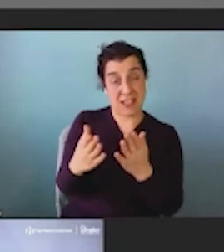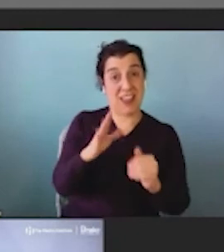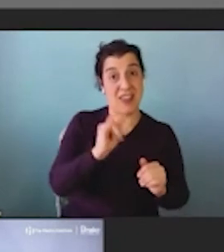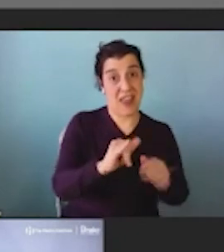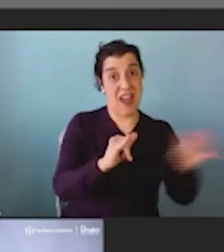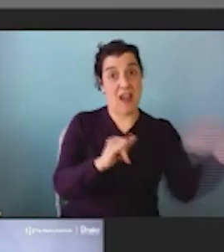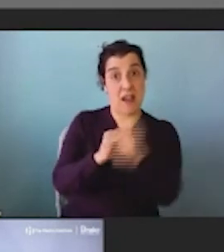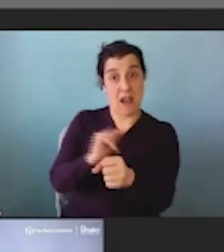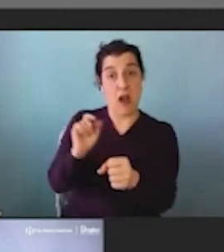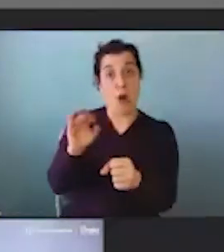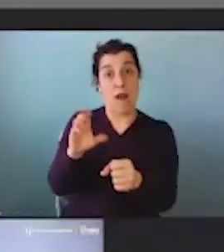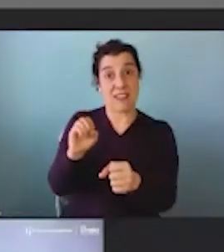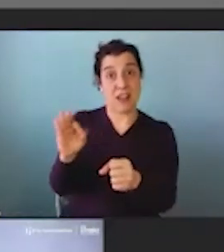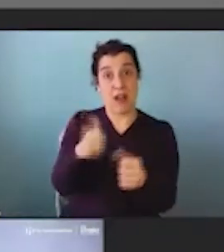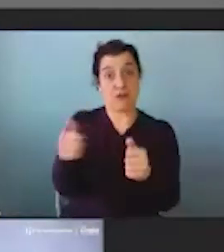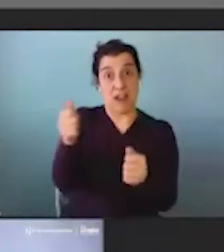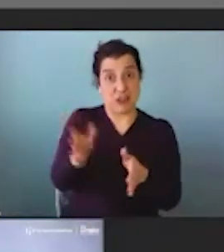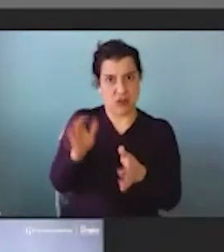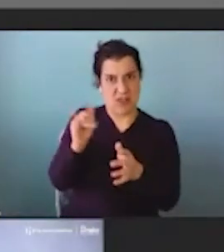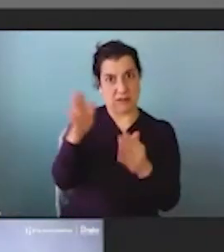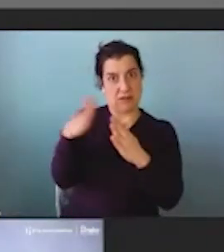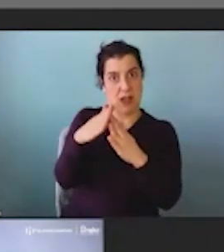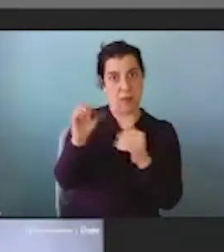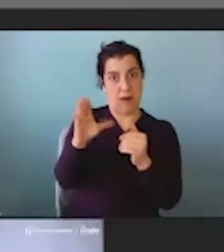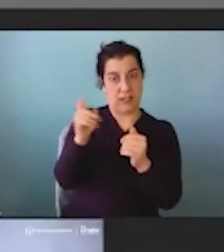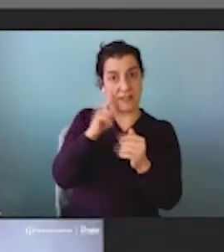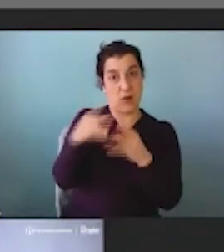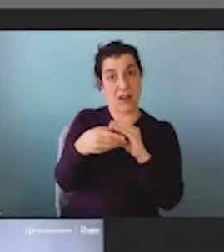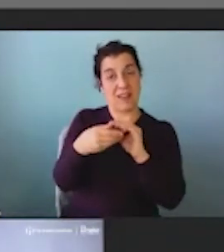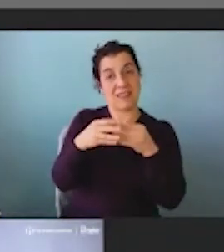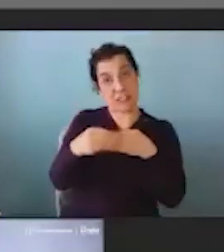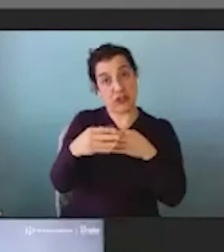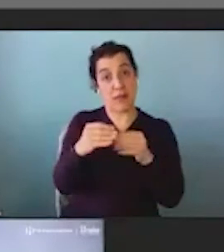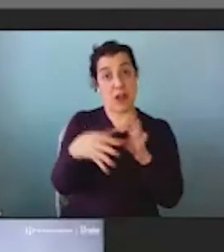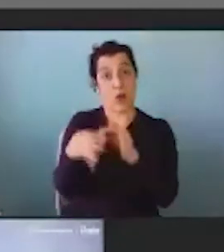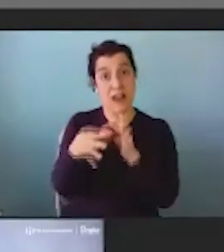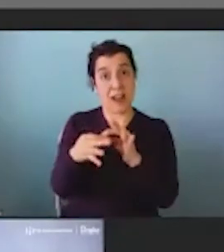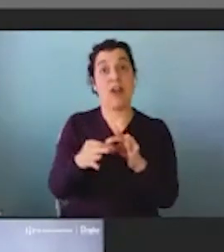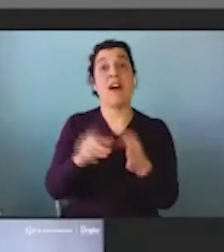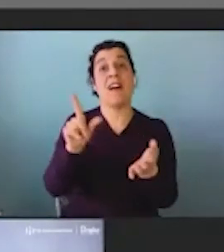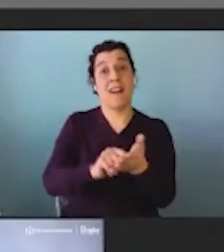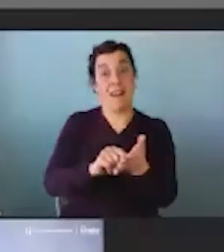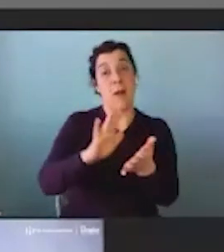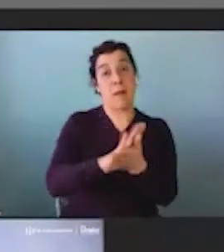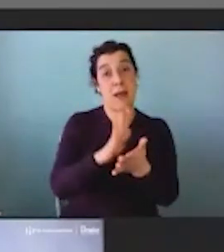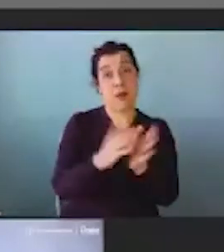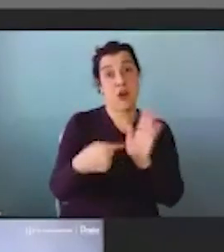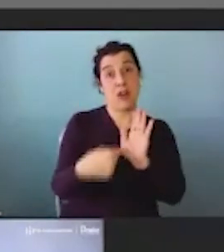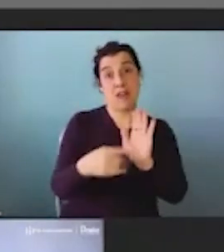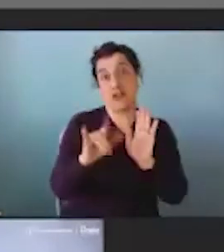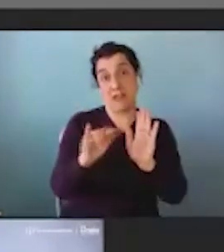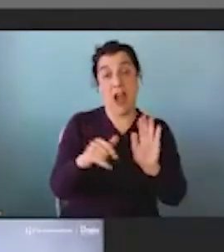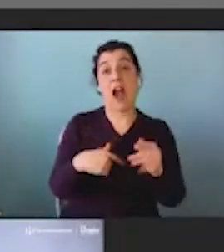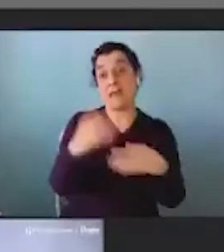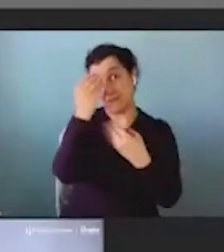of the Director, which is the top office for leadership and coordination. And our paper came out in July. We briefed NIH on this. And